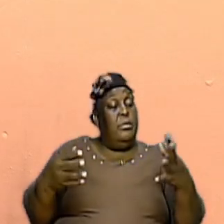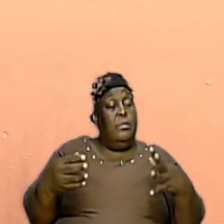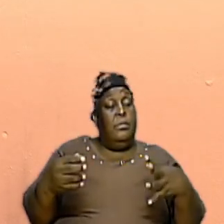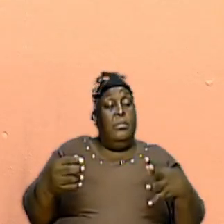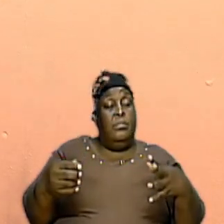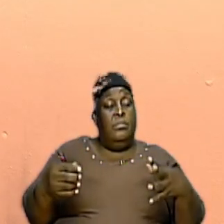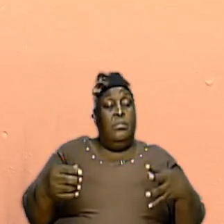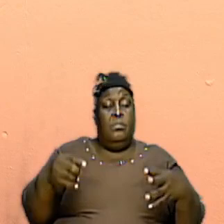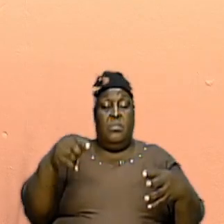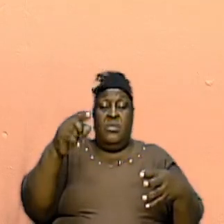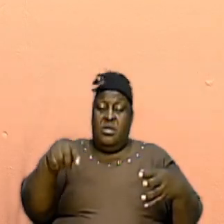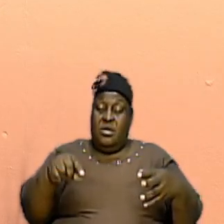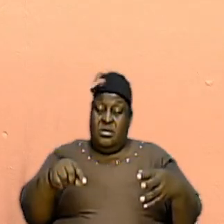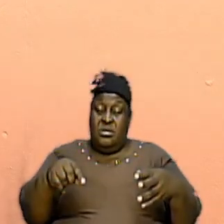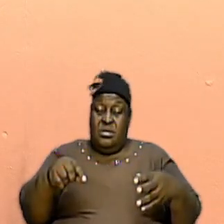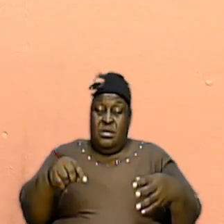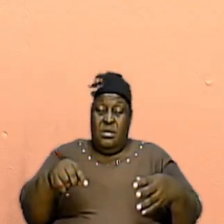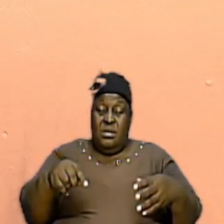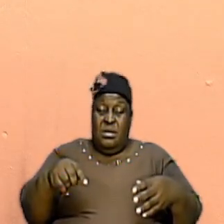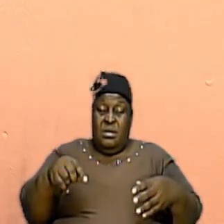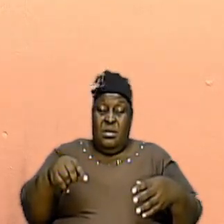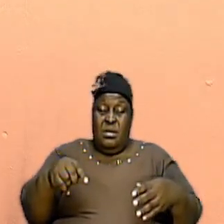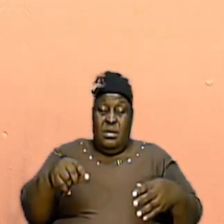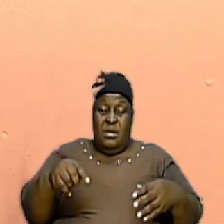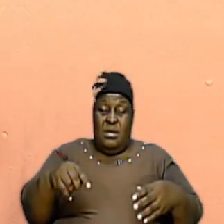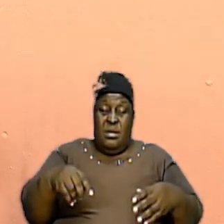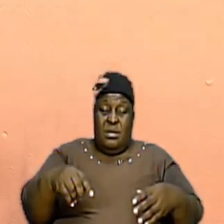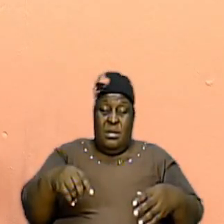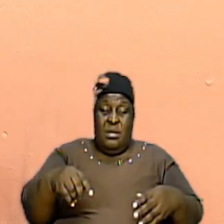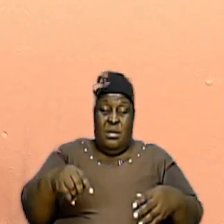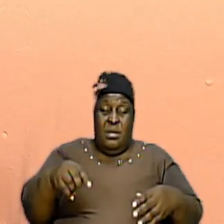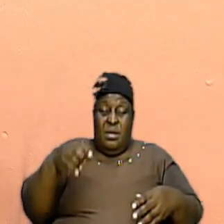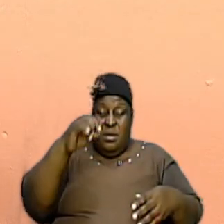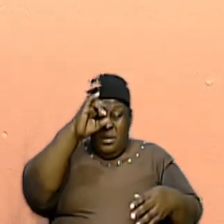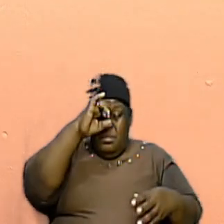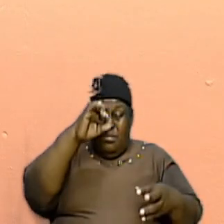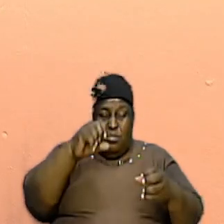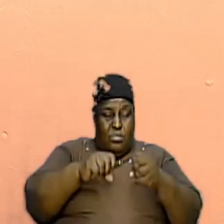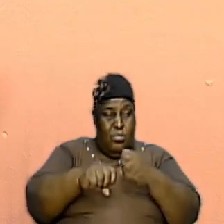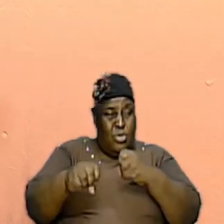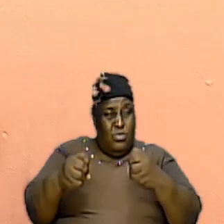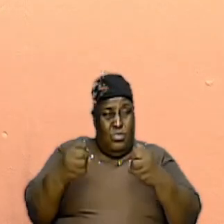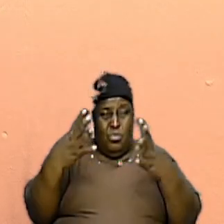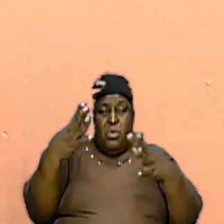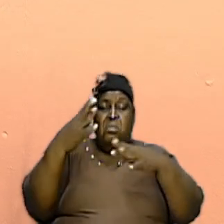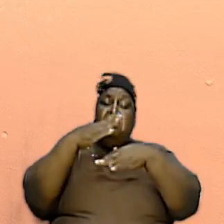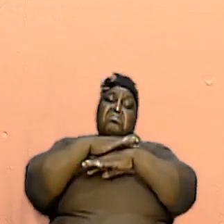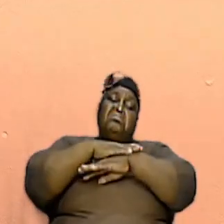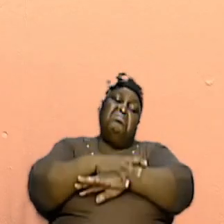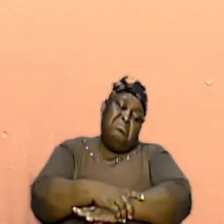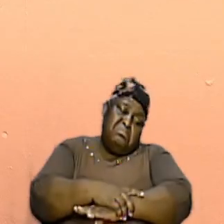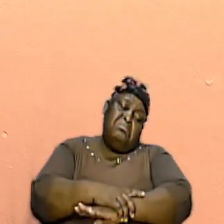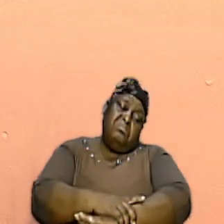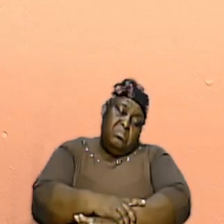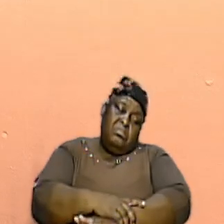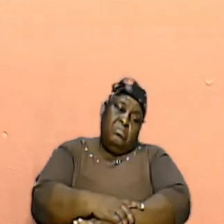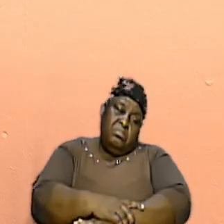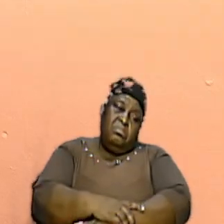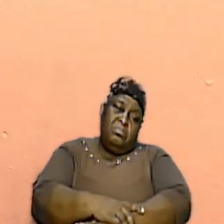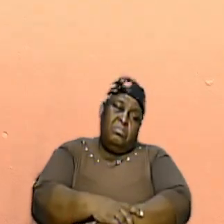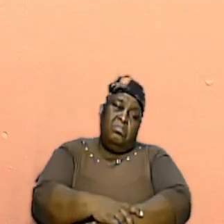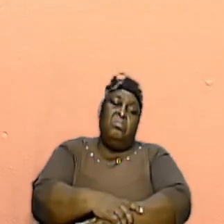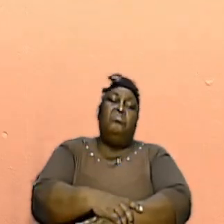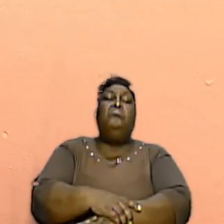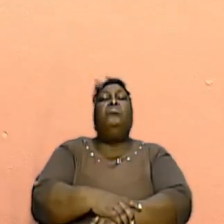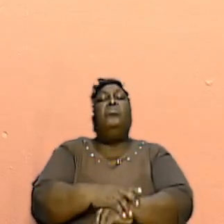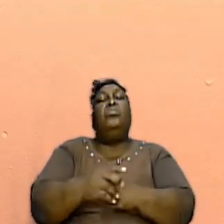this era is a much more relaxed era. If you notice they say that in the church it's God don't